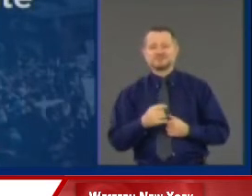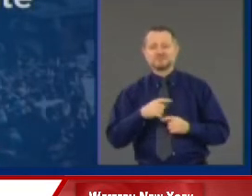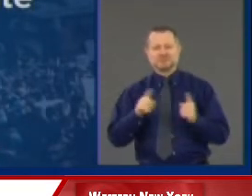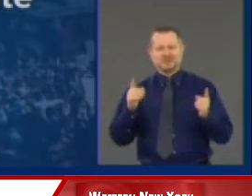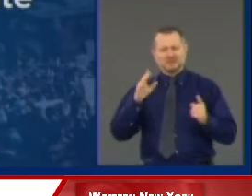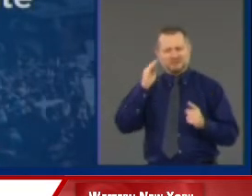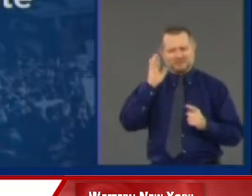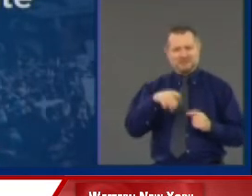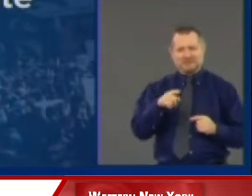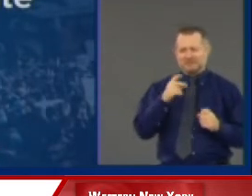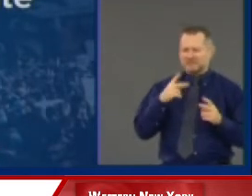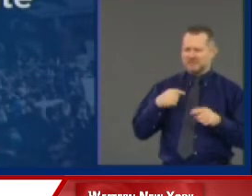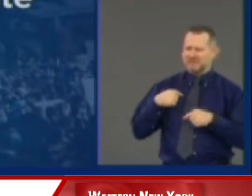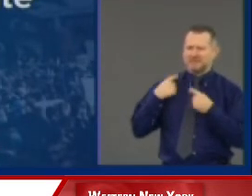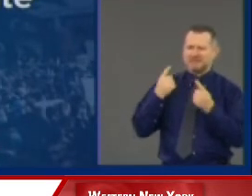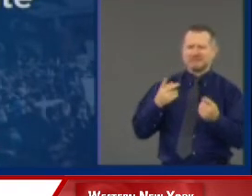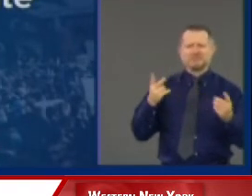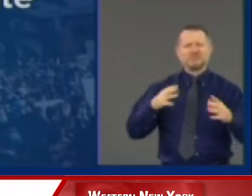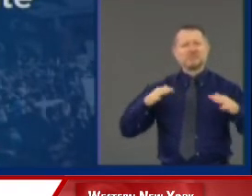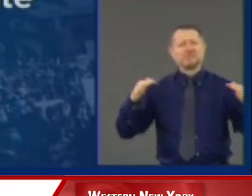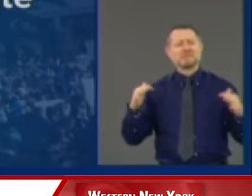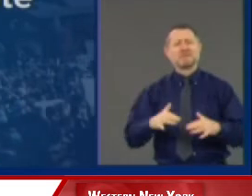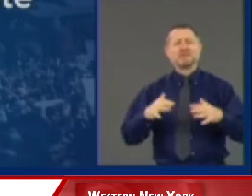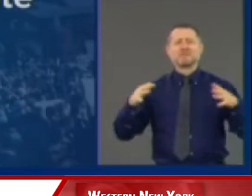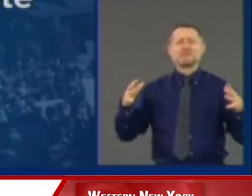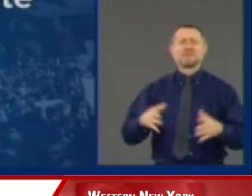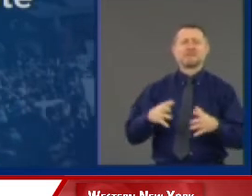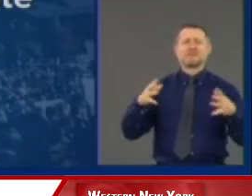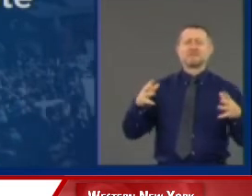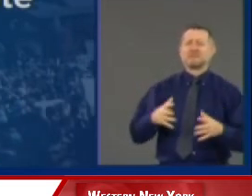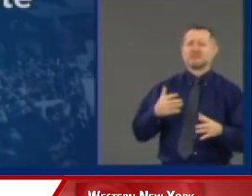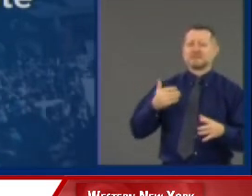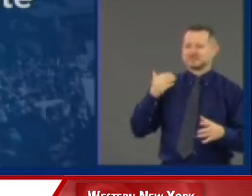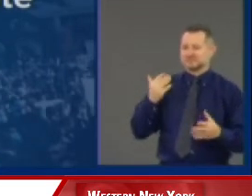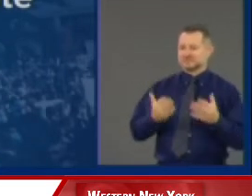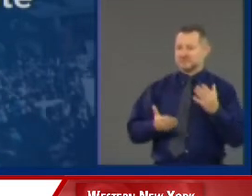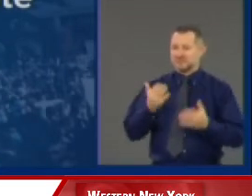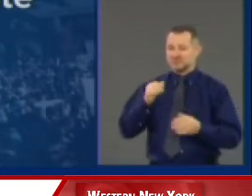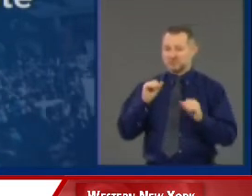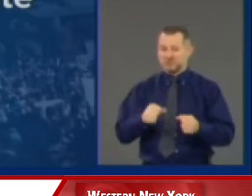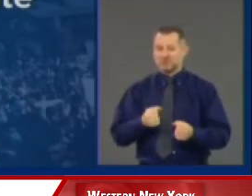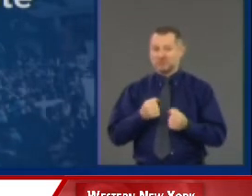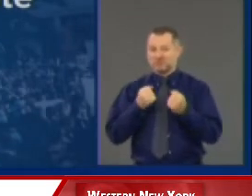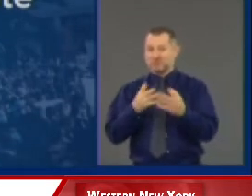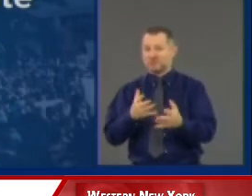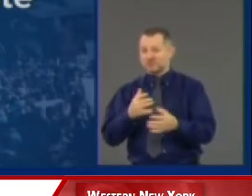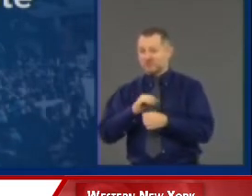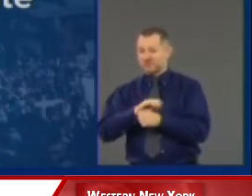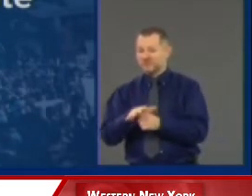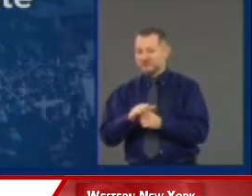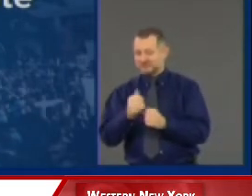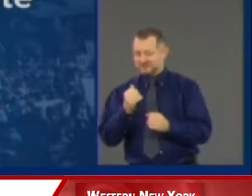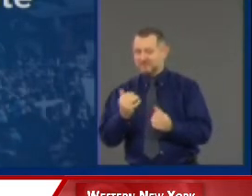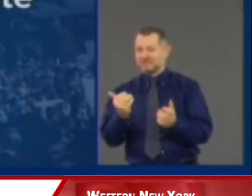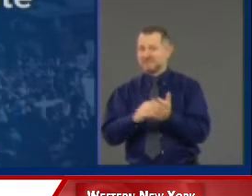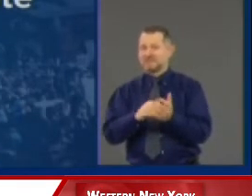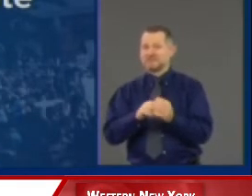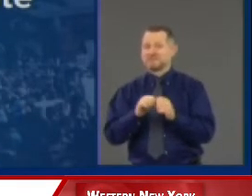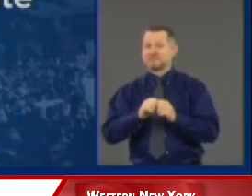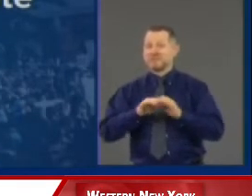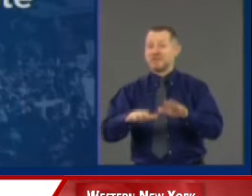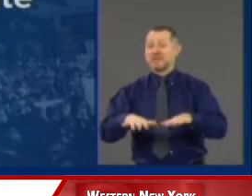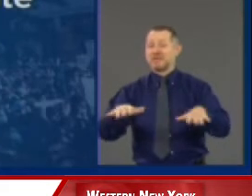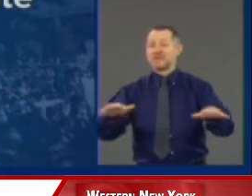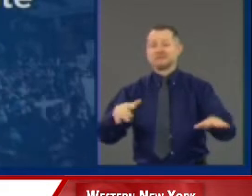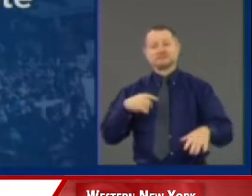over the past several nights that could, in fact, exacerbate the COVID-19 spread. We spent all